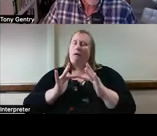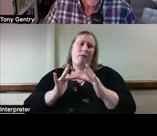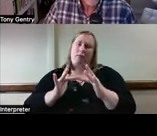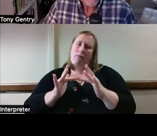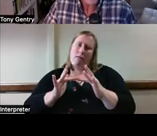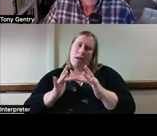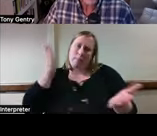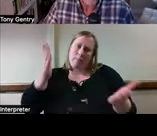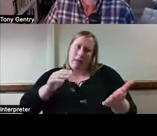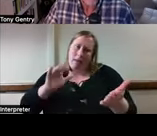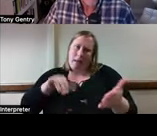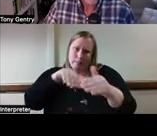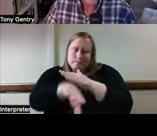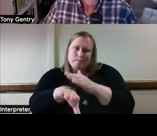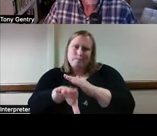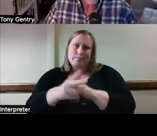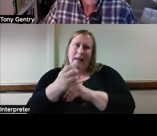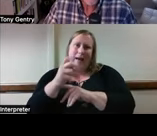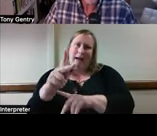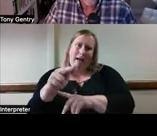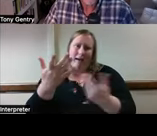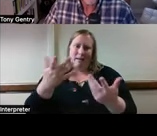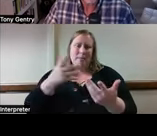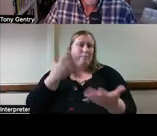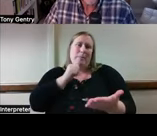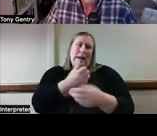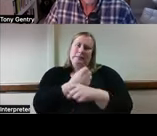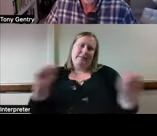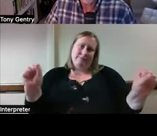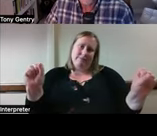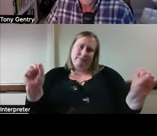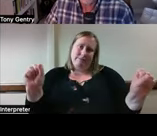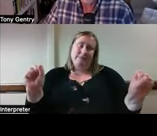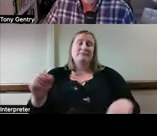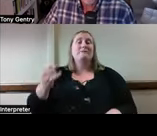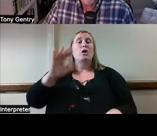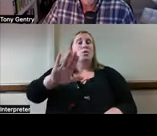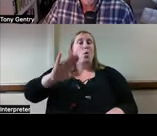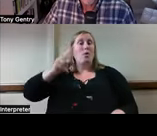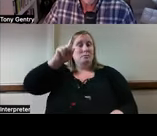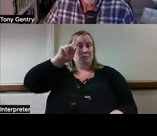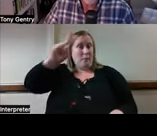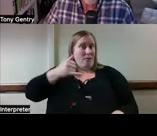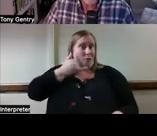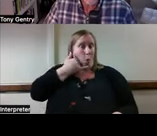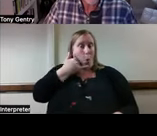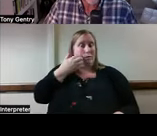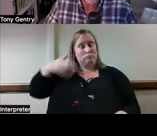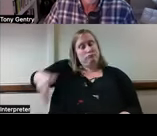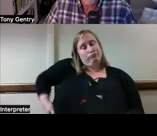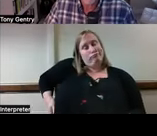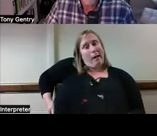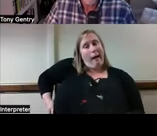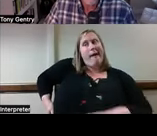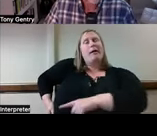If you have a smartphone, everywhere you go with that phone in your pocket is information that's being shared